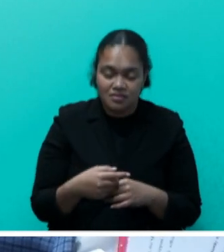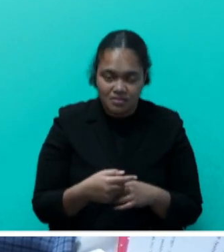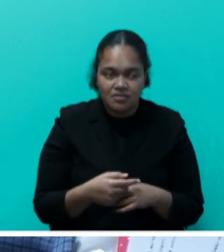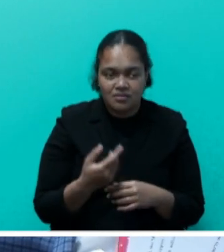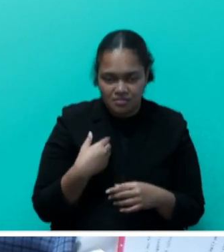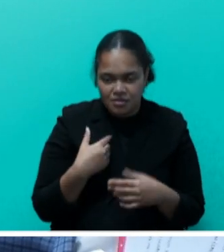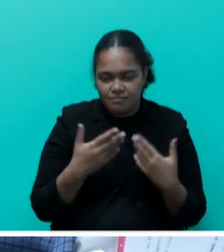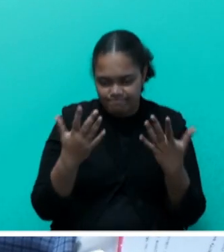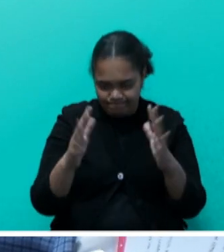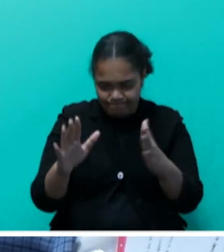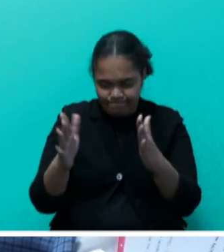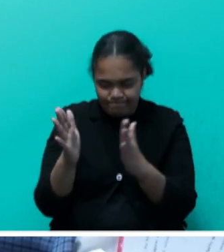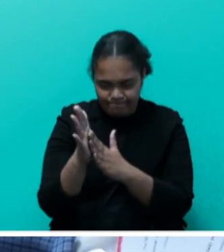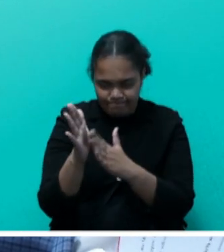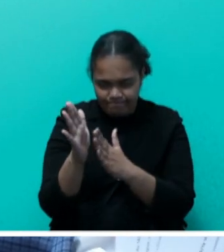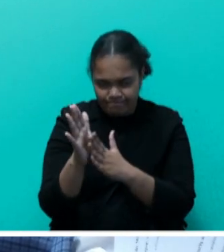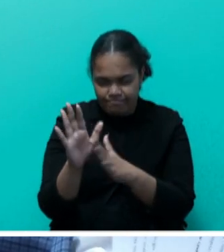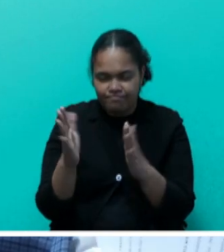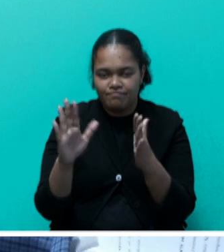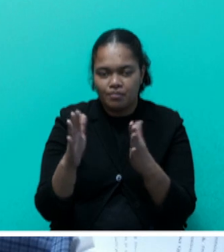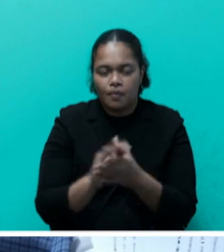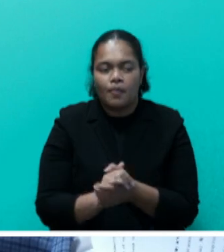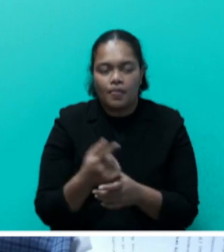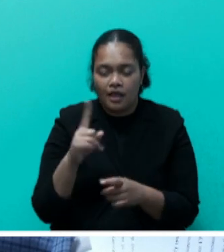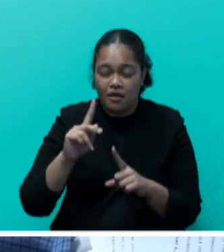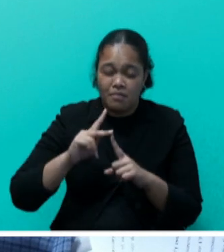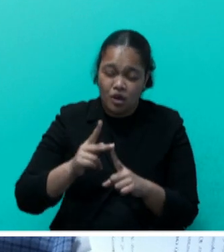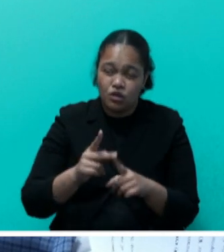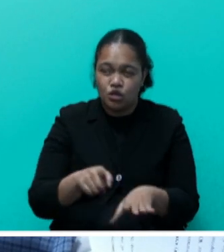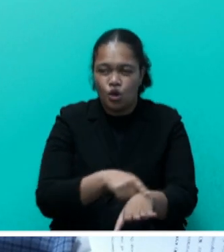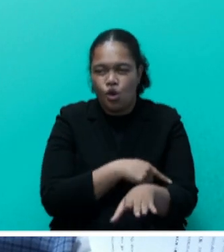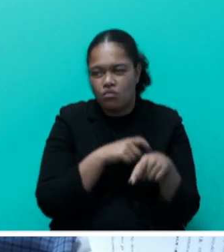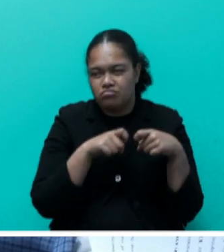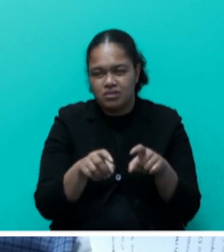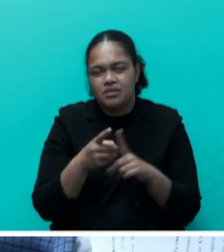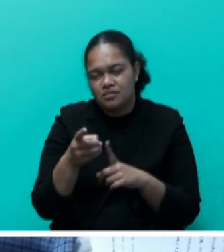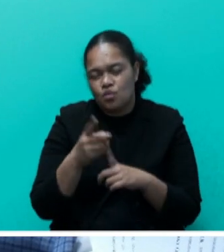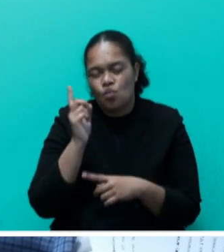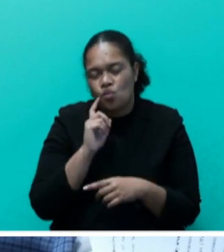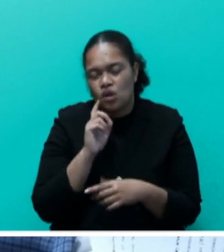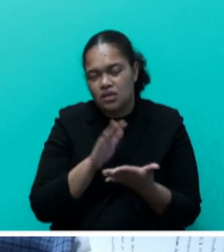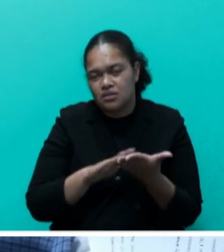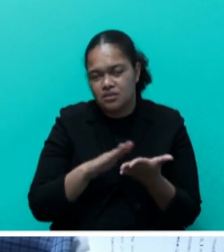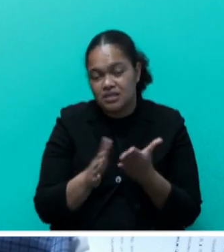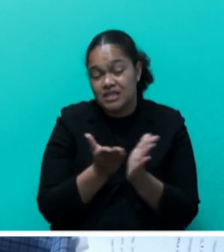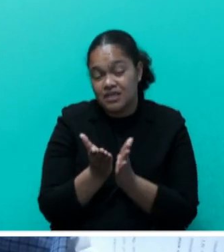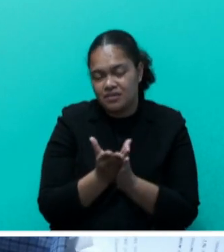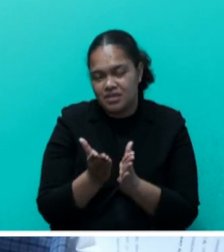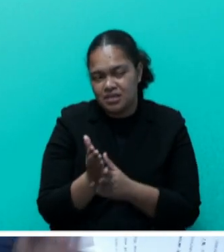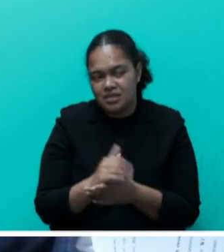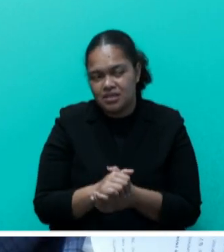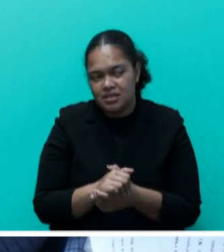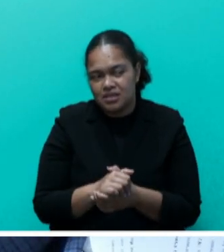commended, and which prioritizes long-term development of water and sanities and services across the country